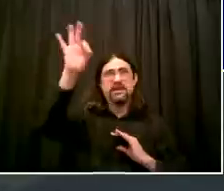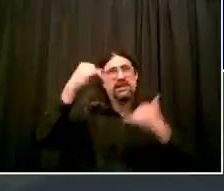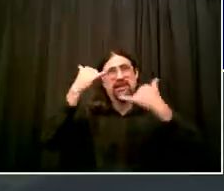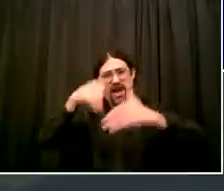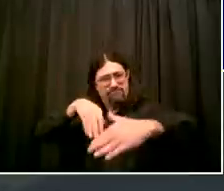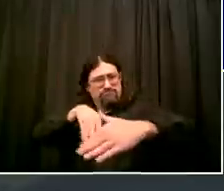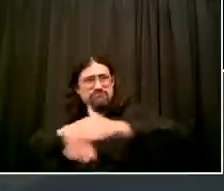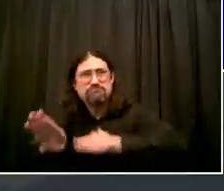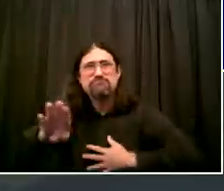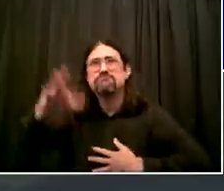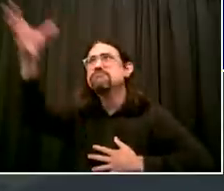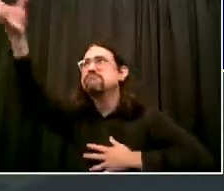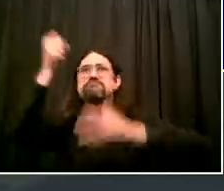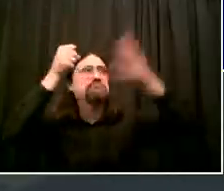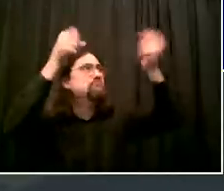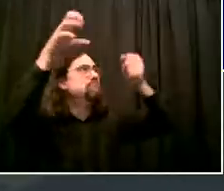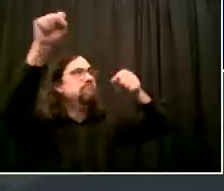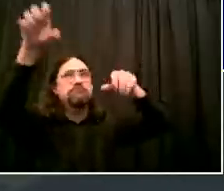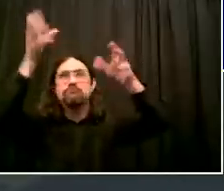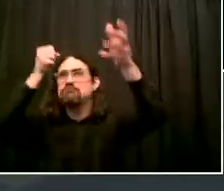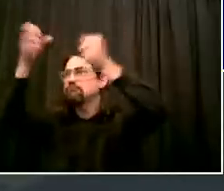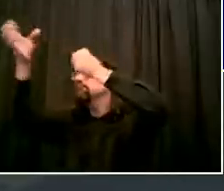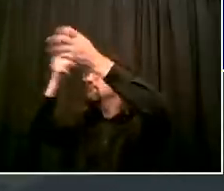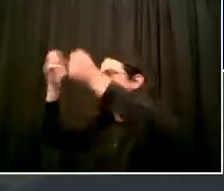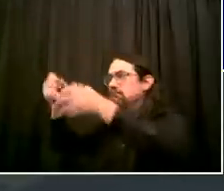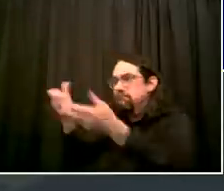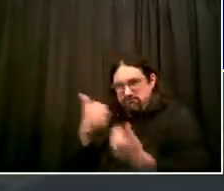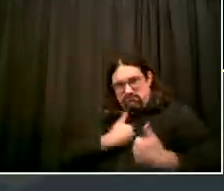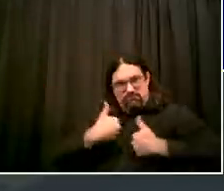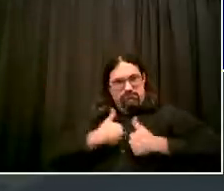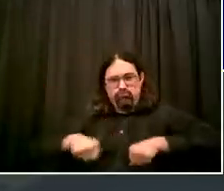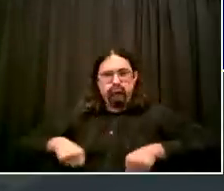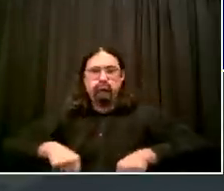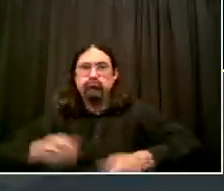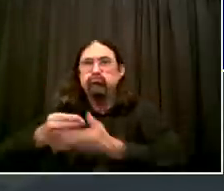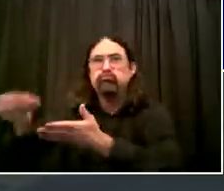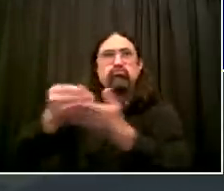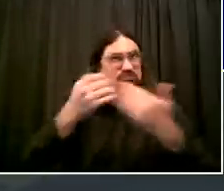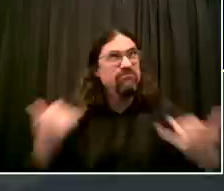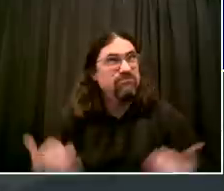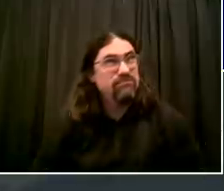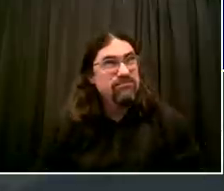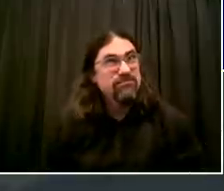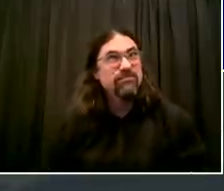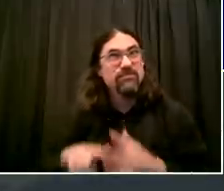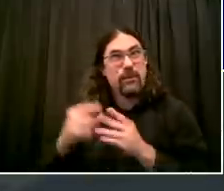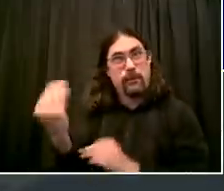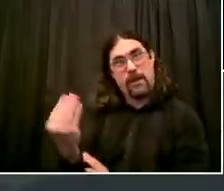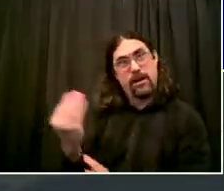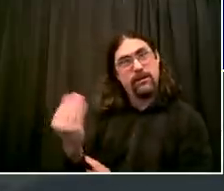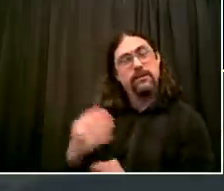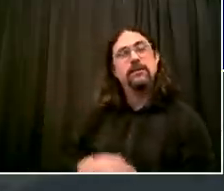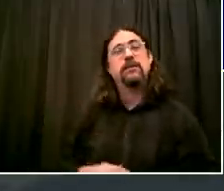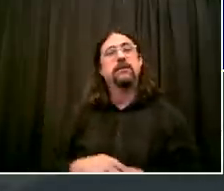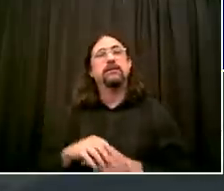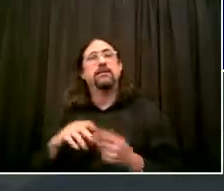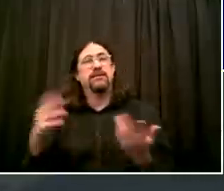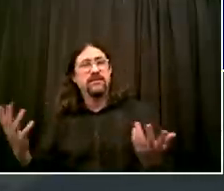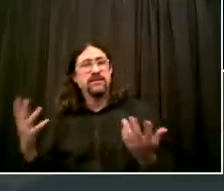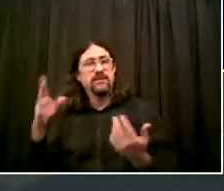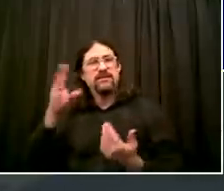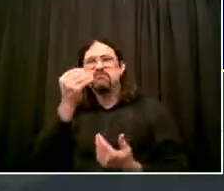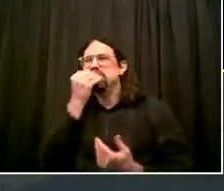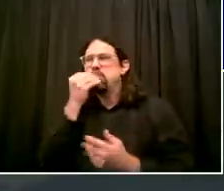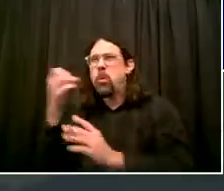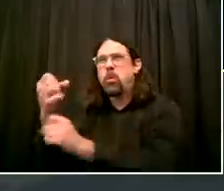The whole real estate industry comes back. Vehicle sales, leases and rentals. Commercial building management. Repair,